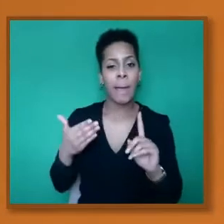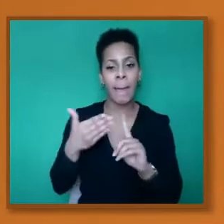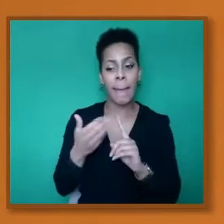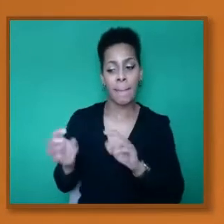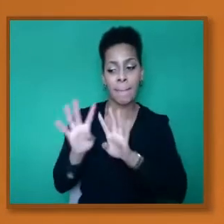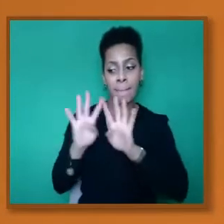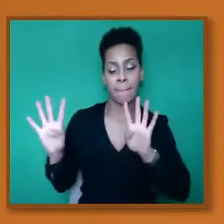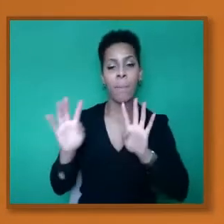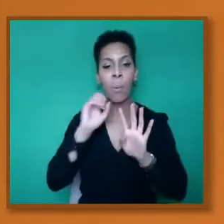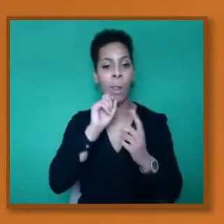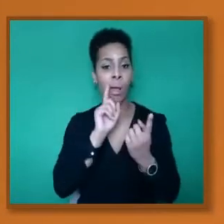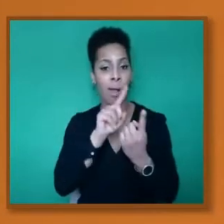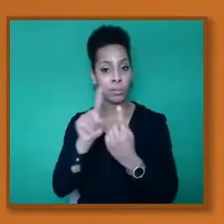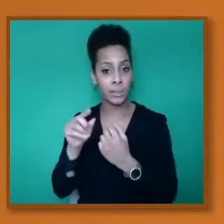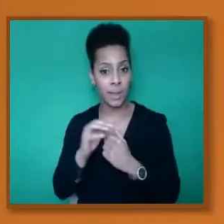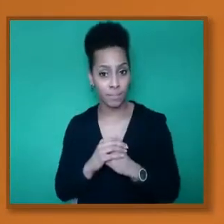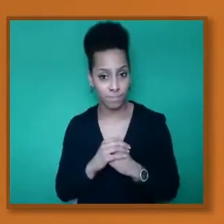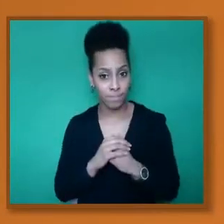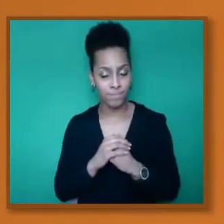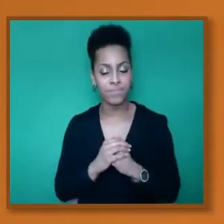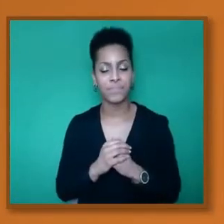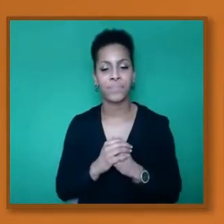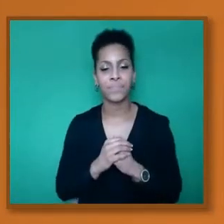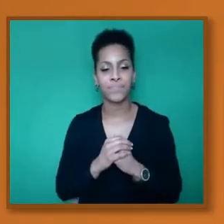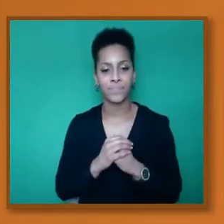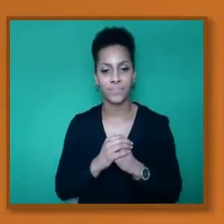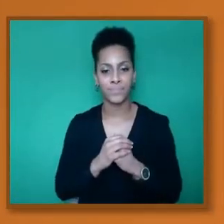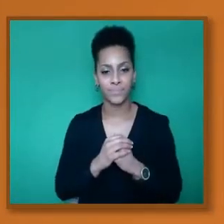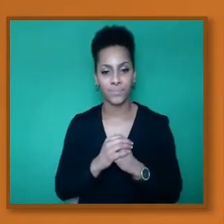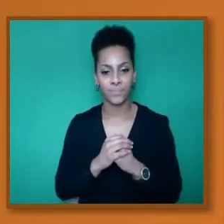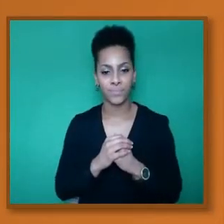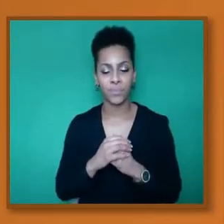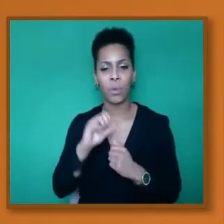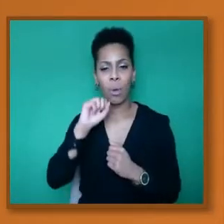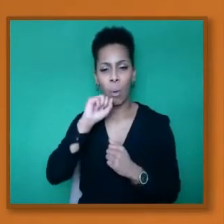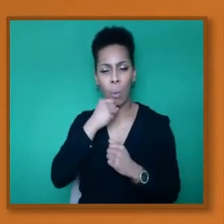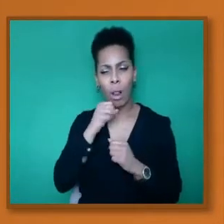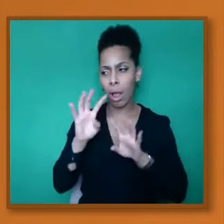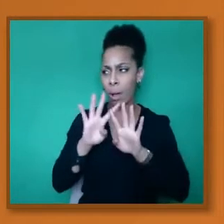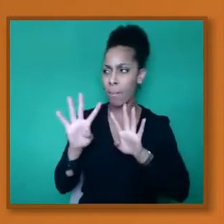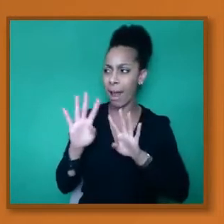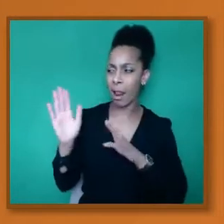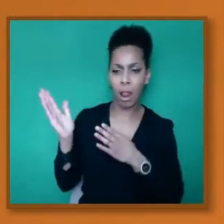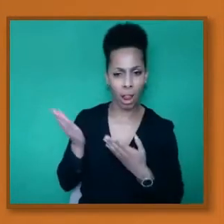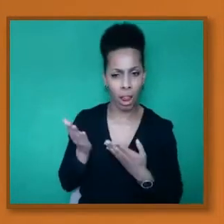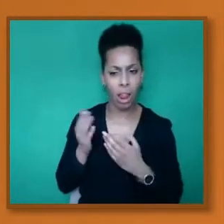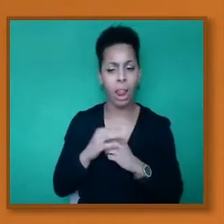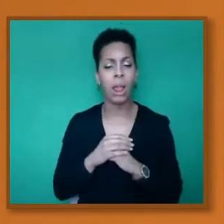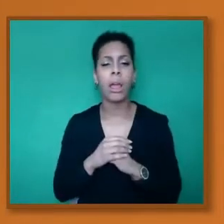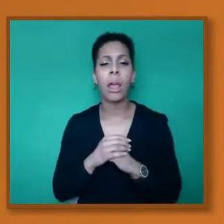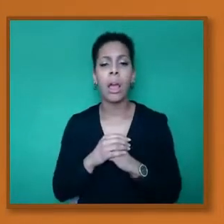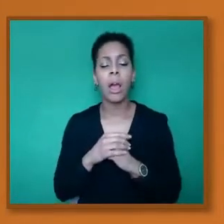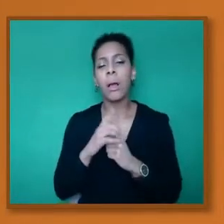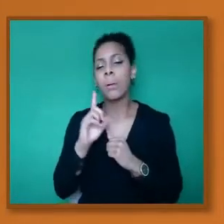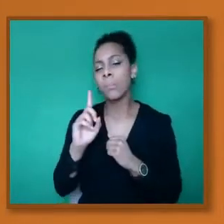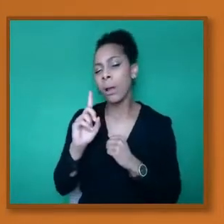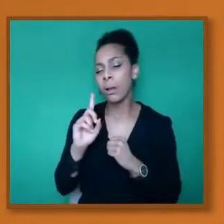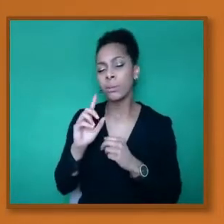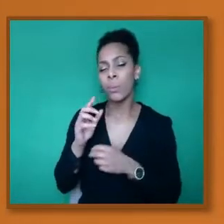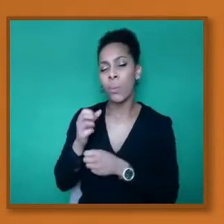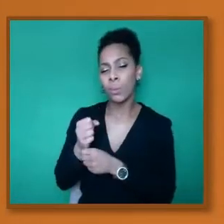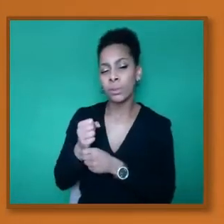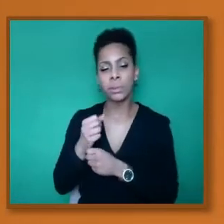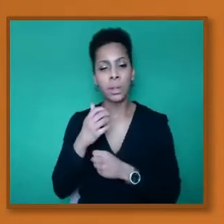panel, I just want to make just a quick observation about the kind of questions